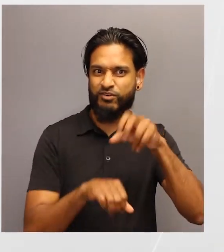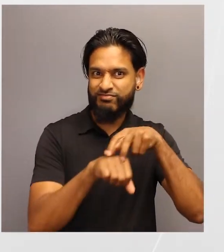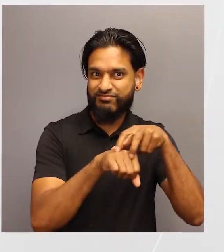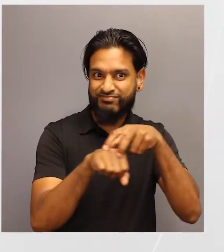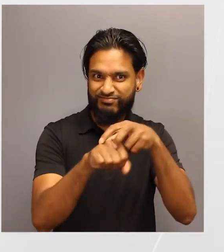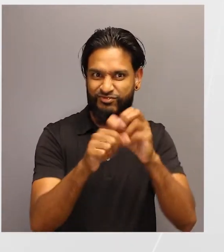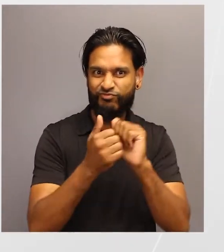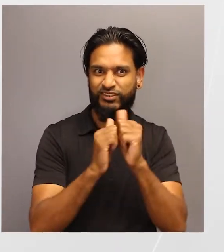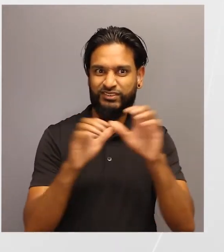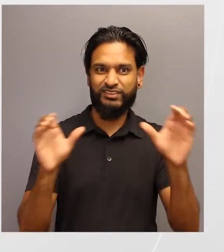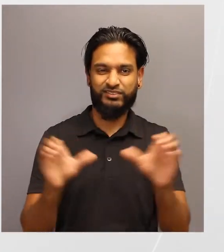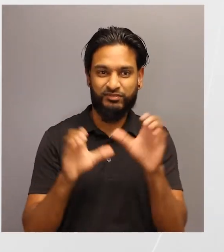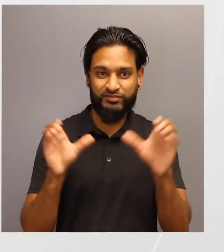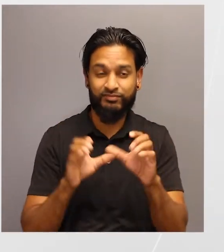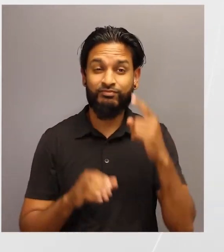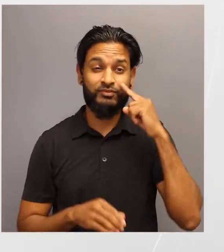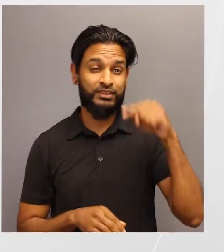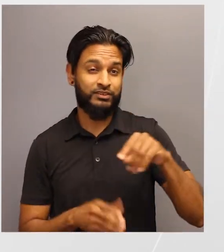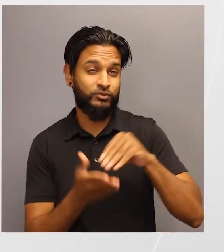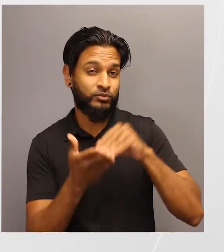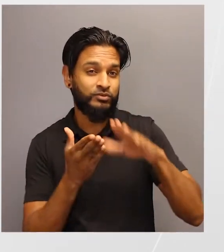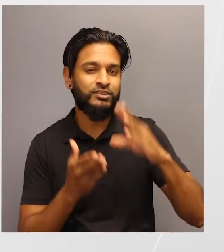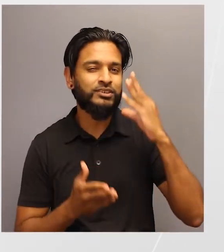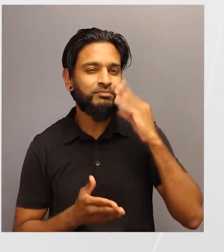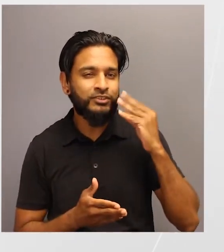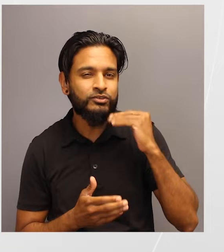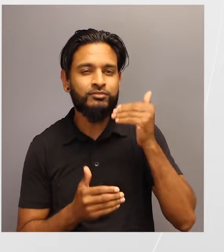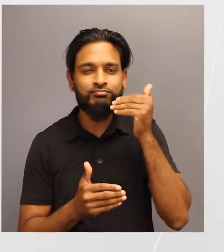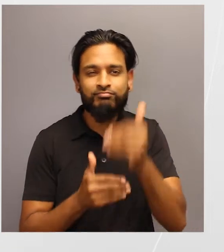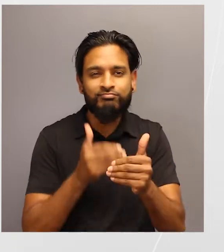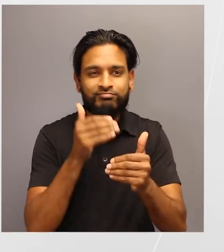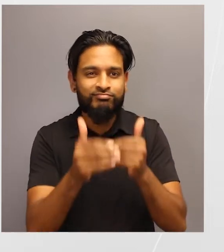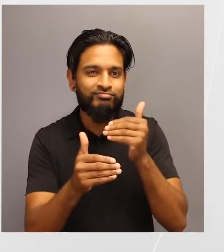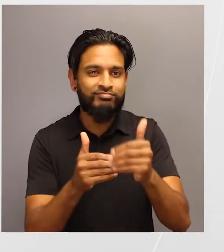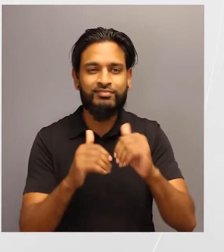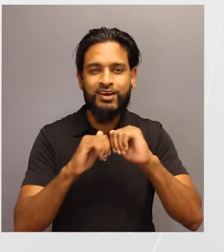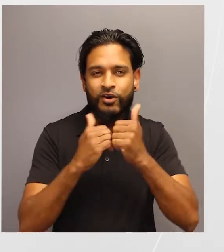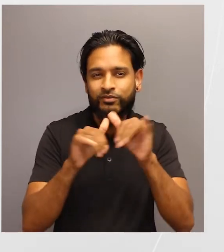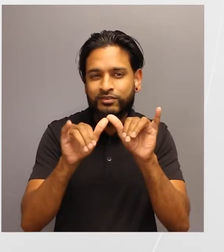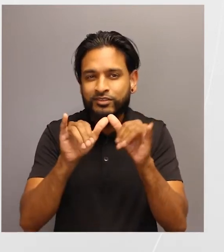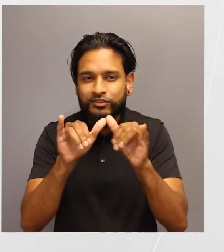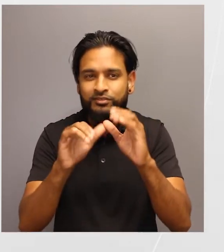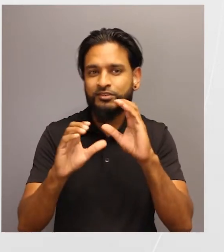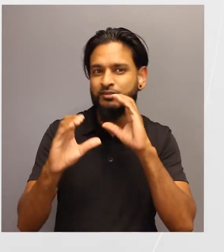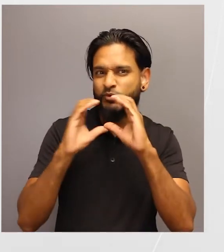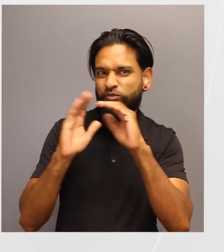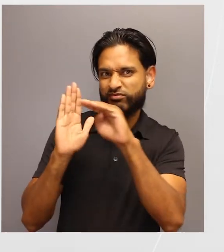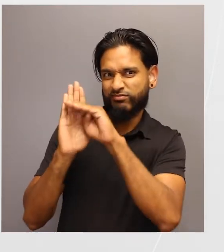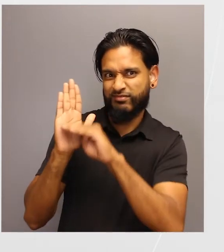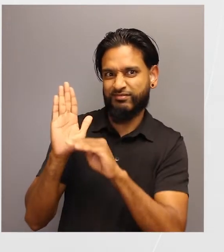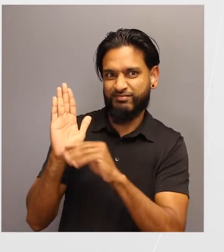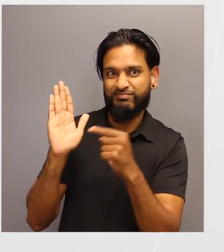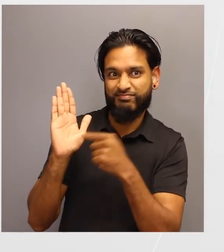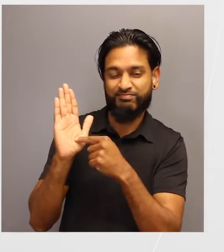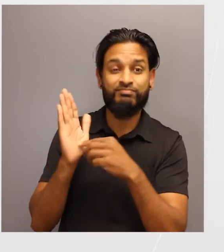In this activity, students experience the processes involved in engineering a communication protocol. Students will become the